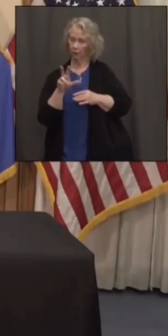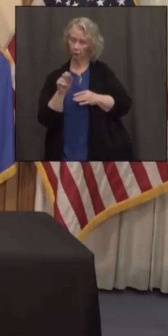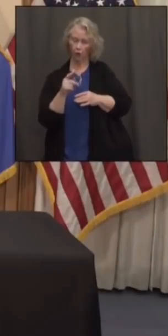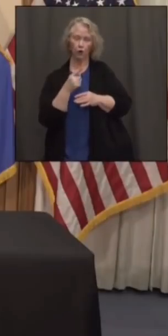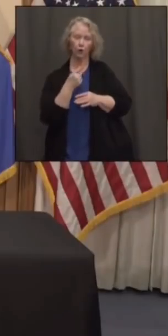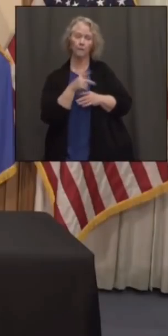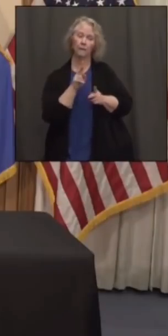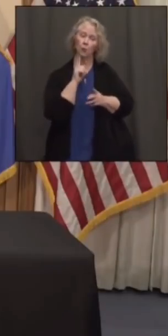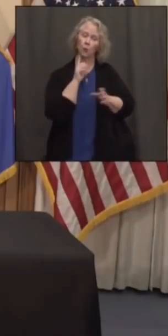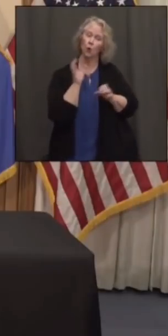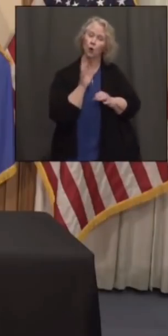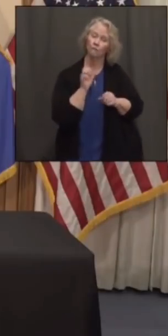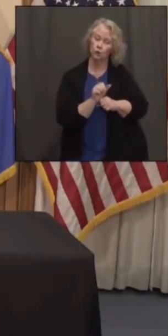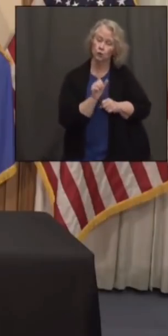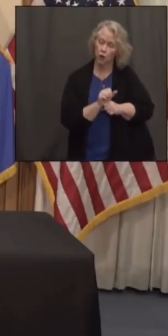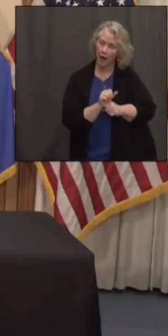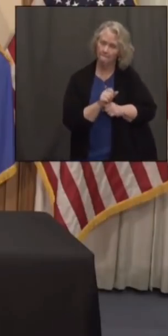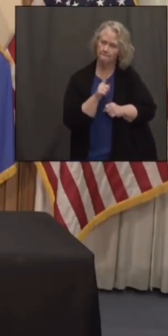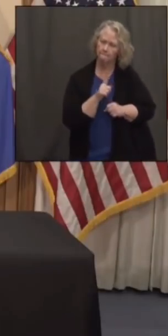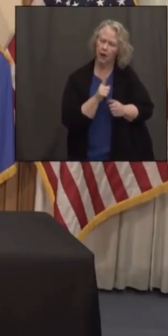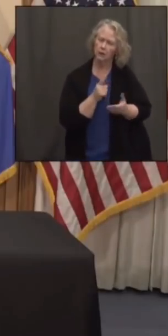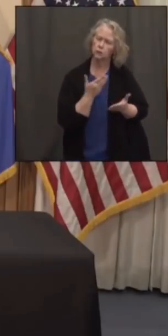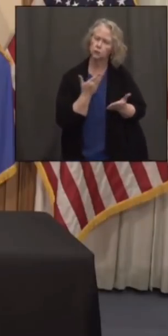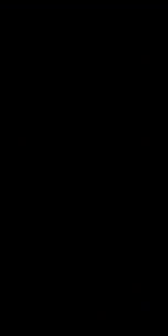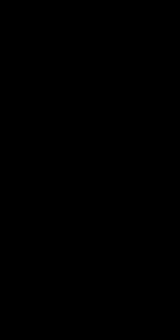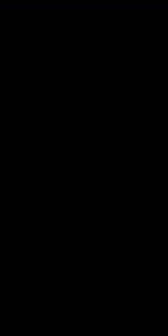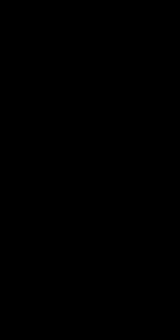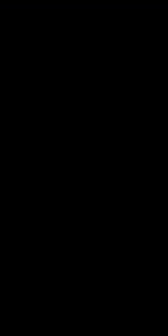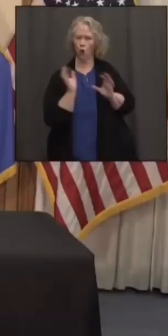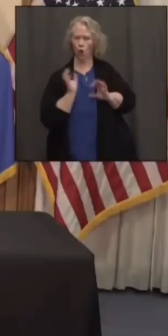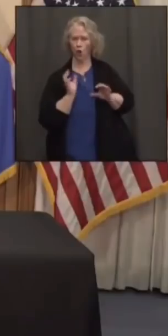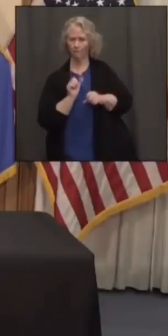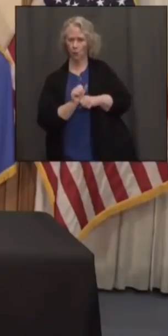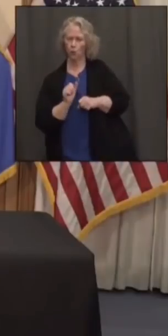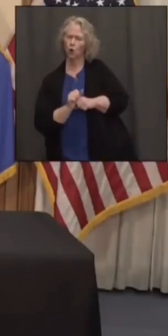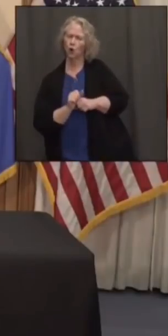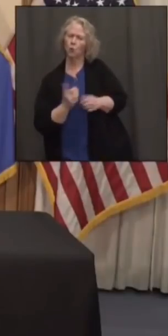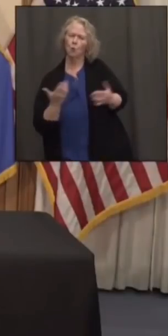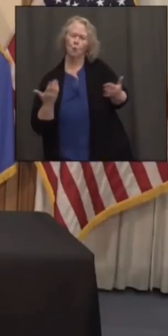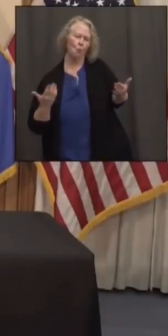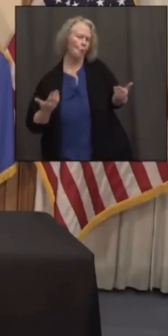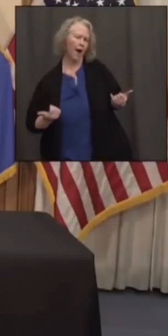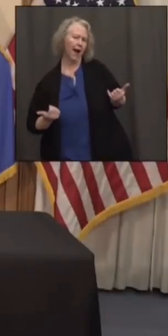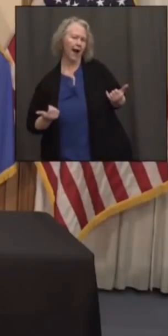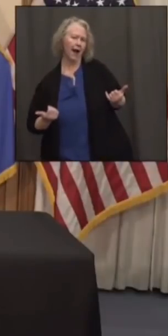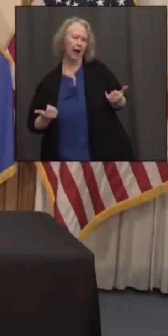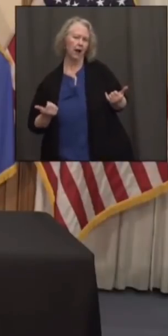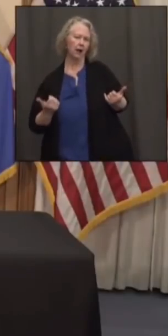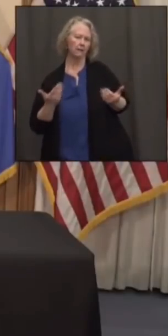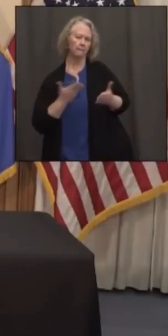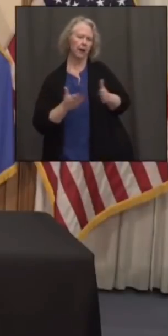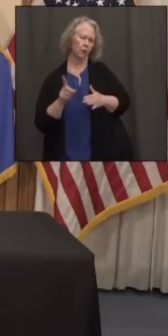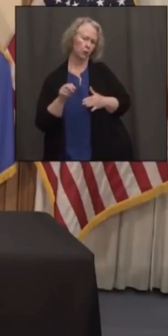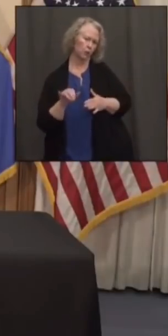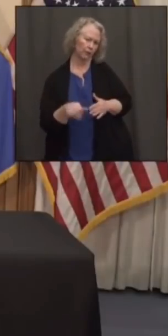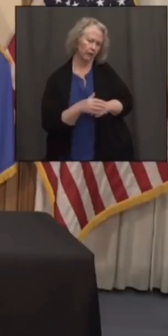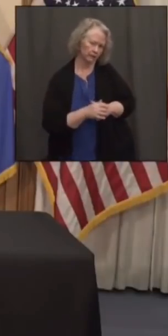to provide proof of searching for work again. And can you know why they decided to re-implement that at this time?